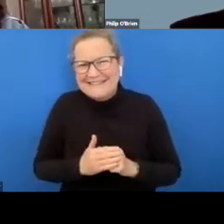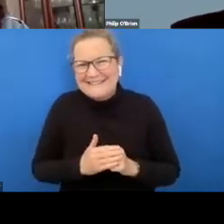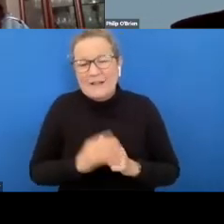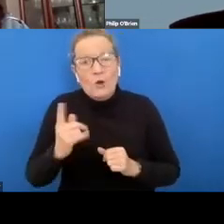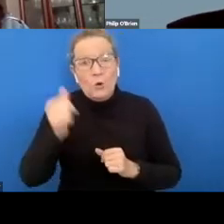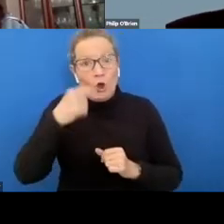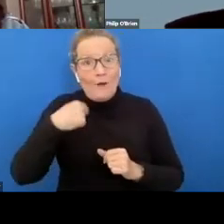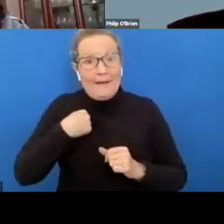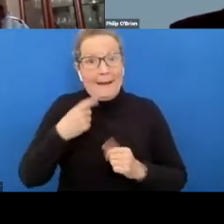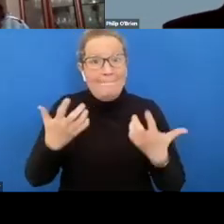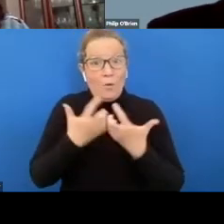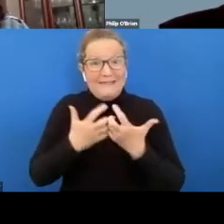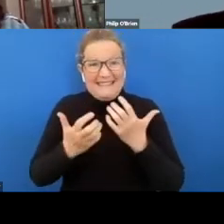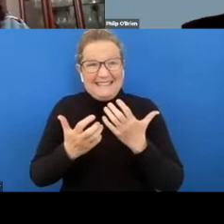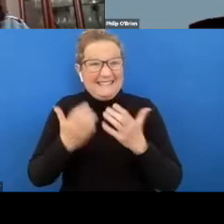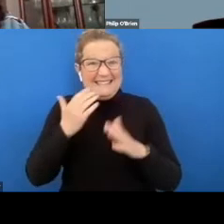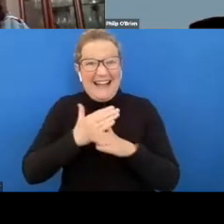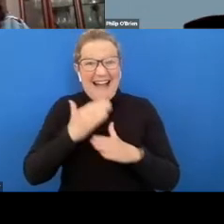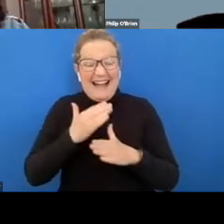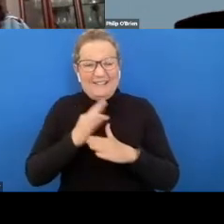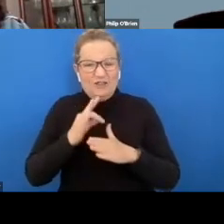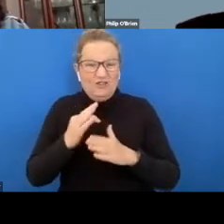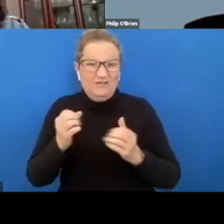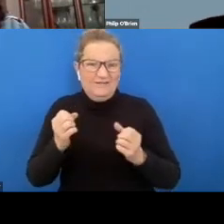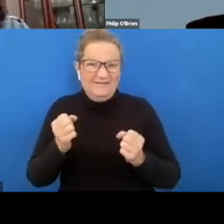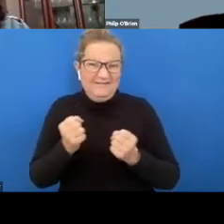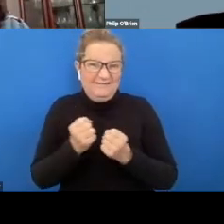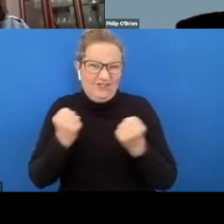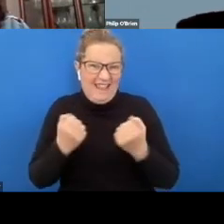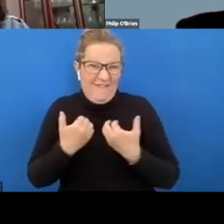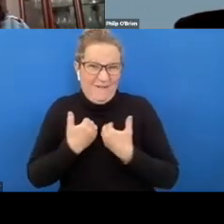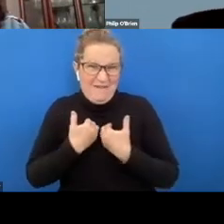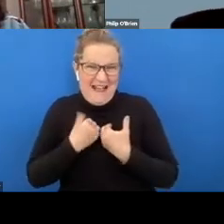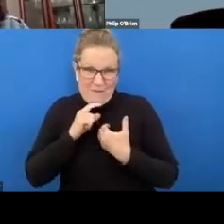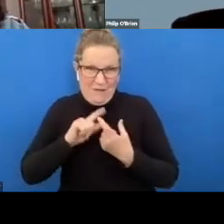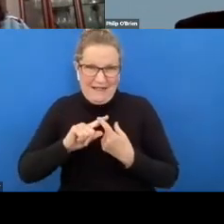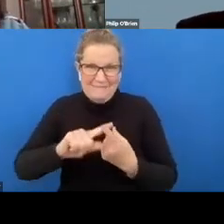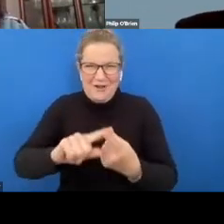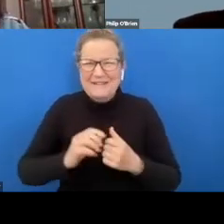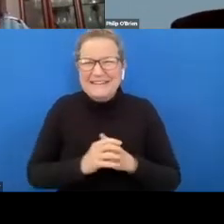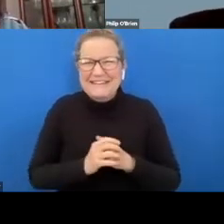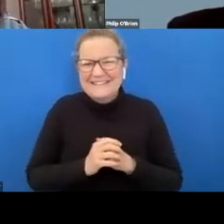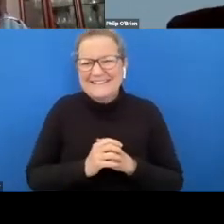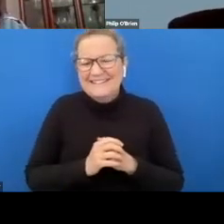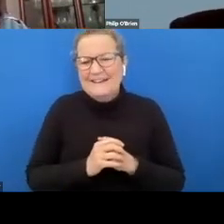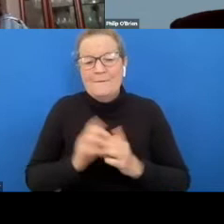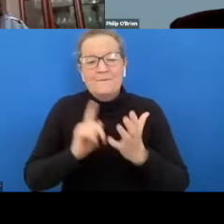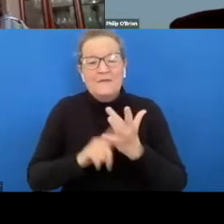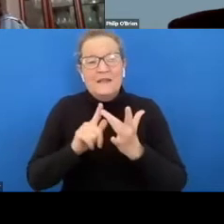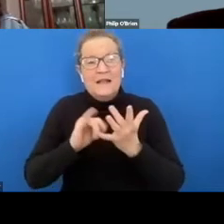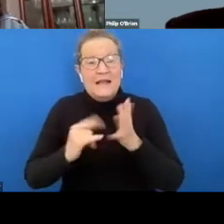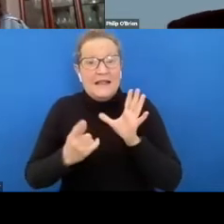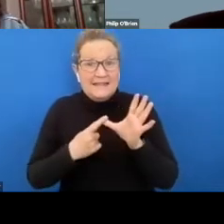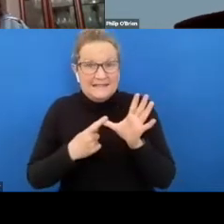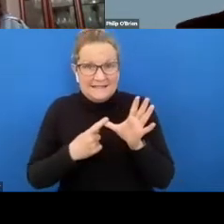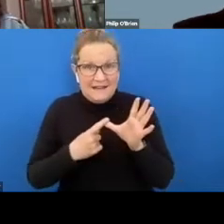multitasking is not my strongest suit uh so so we'll plow on um at lisa's uh lisa forbes who is